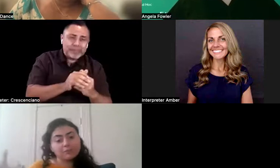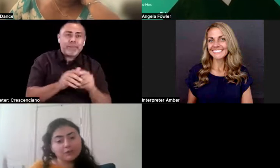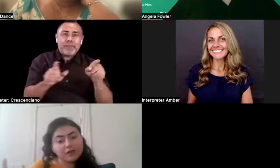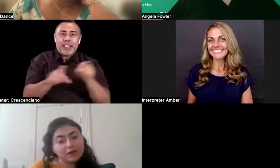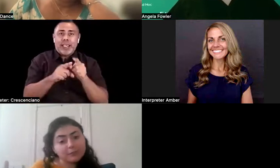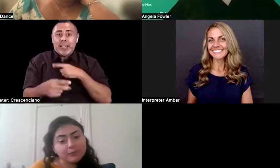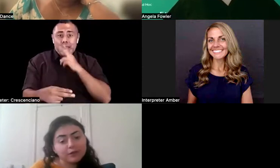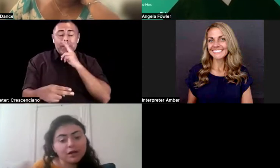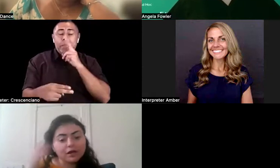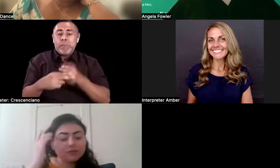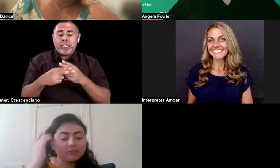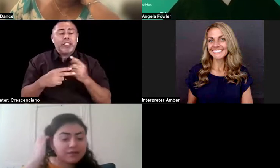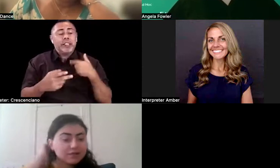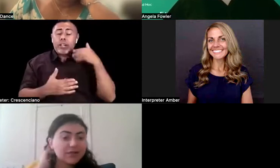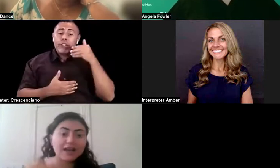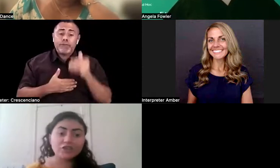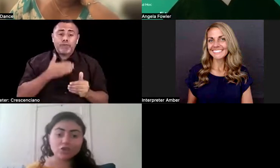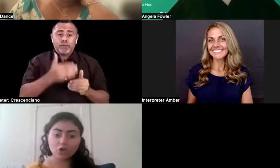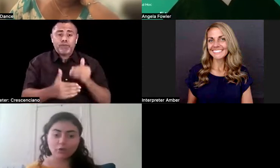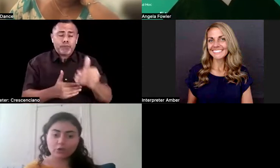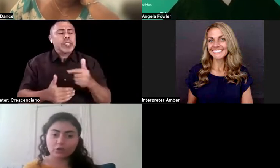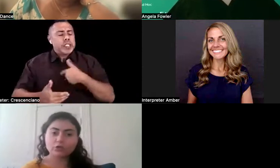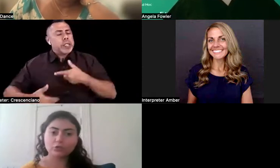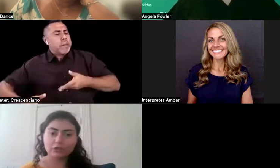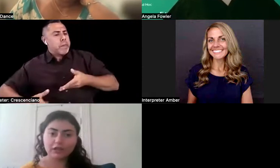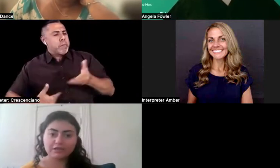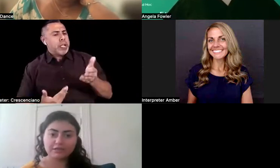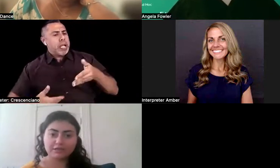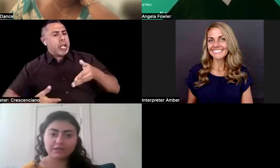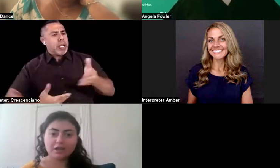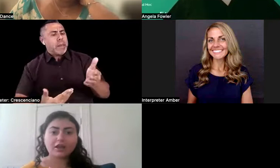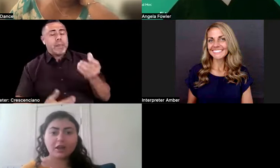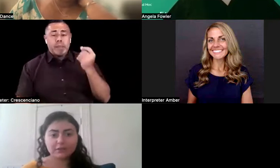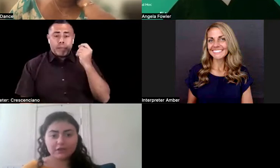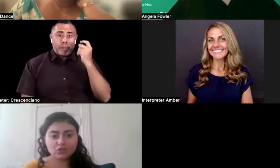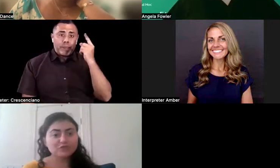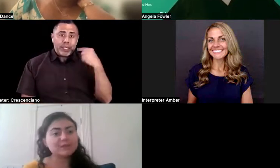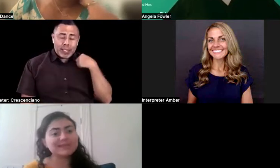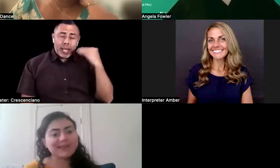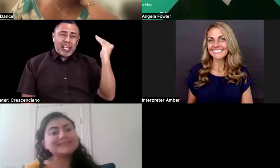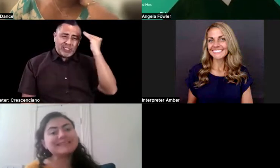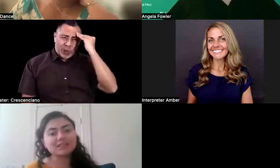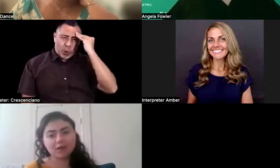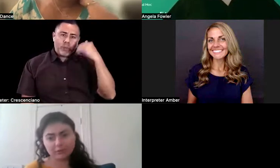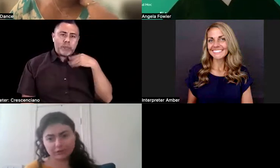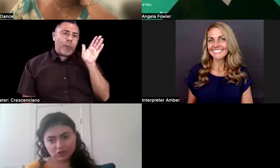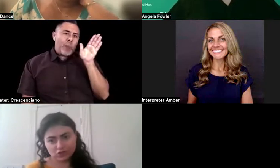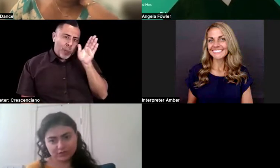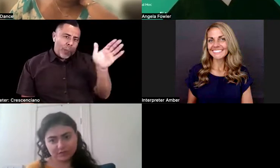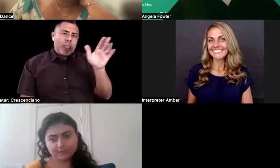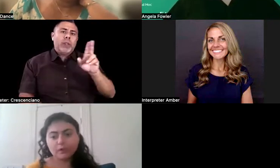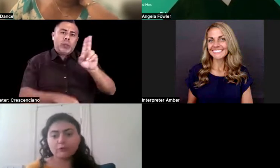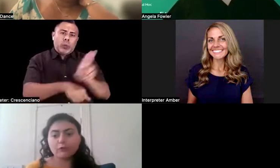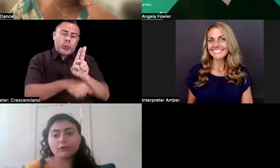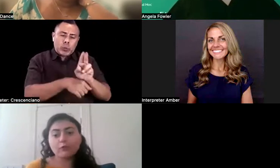I bring up because I know I'm going to use I'm accommodations because I need accommodations